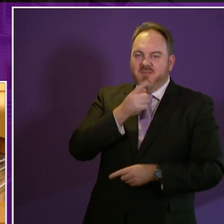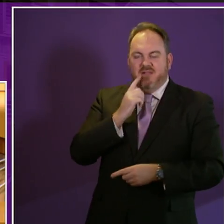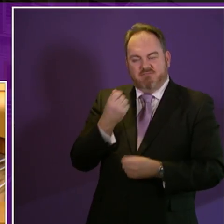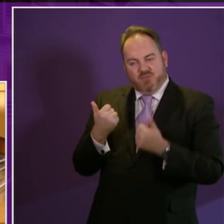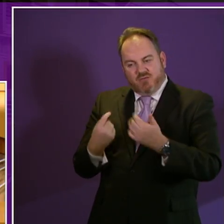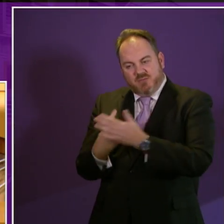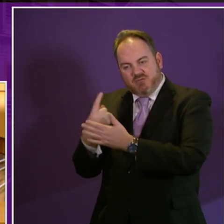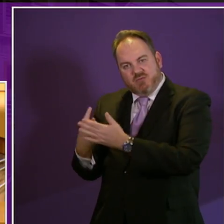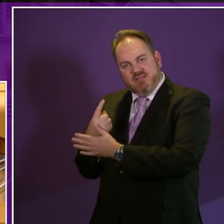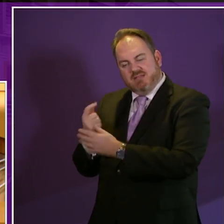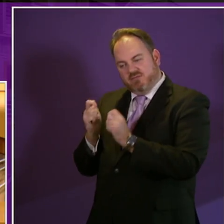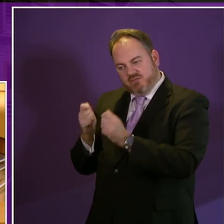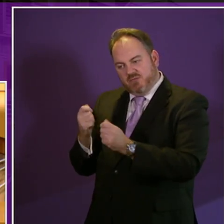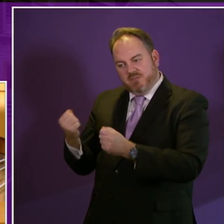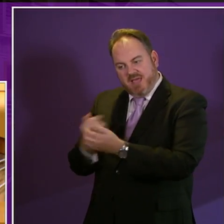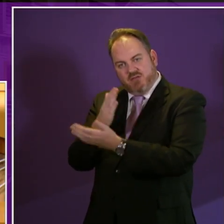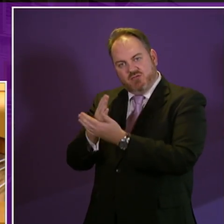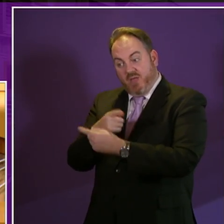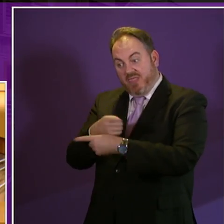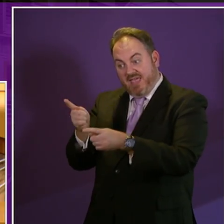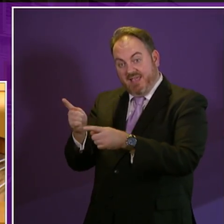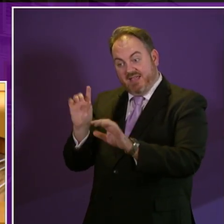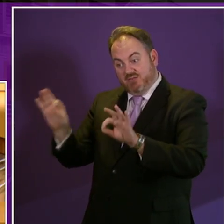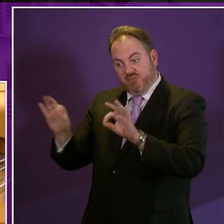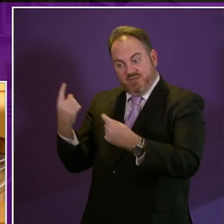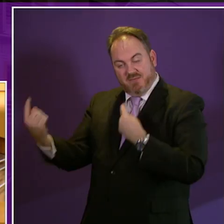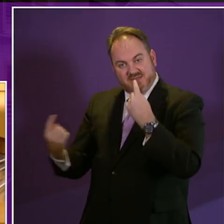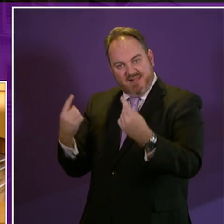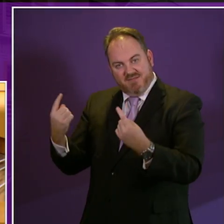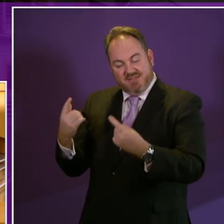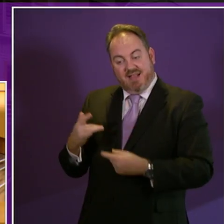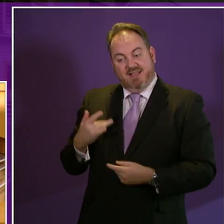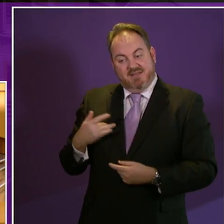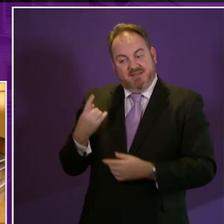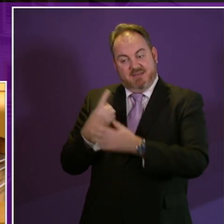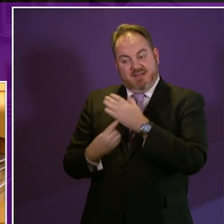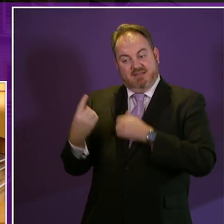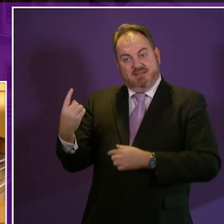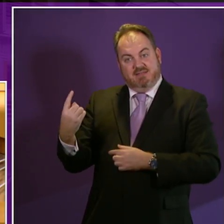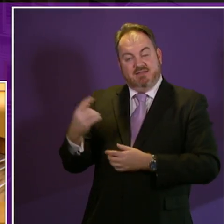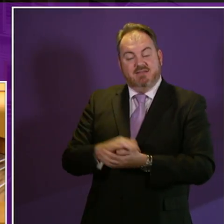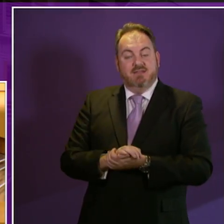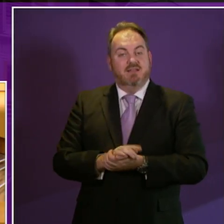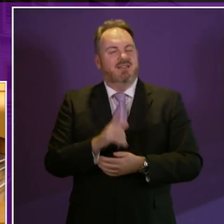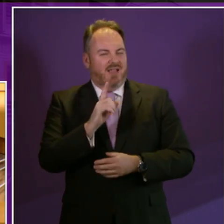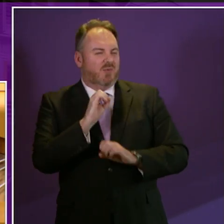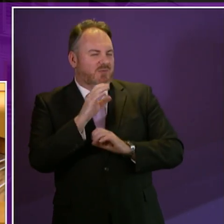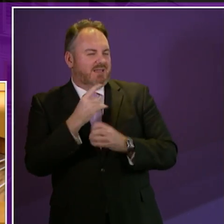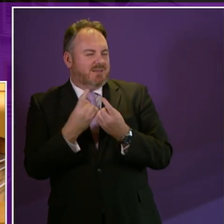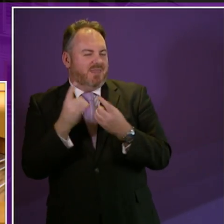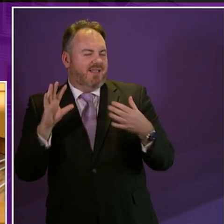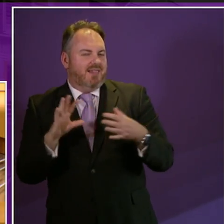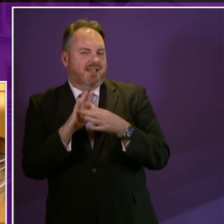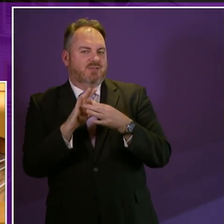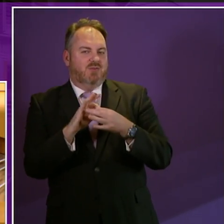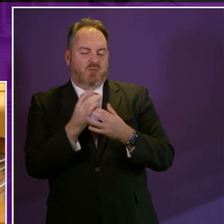independently as possible and make their own choices. And in the spirit of celebrating uniqueness, if you'll indulge me, I'd